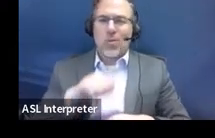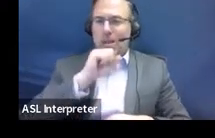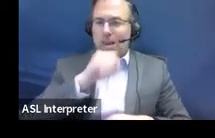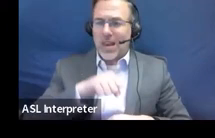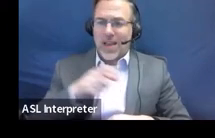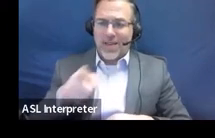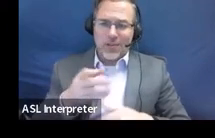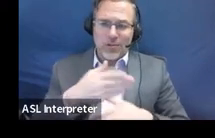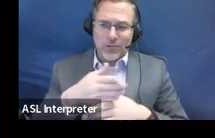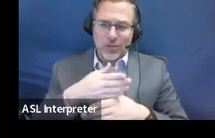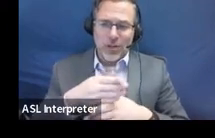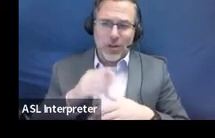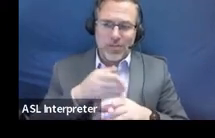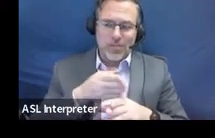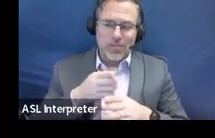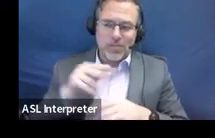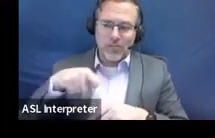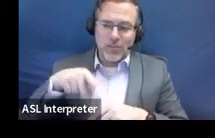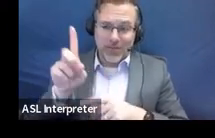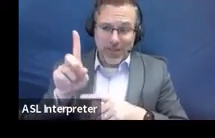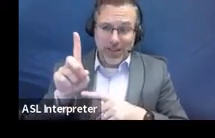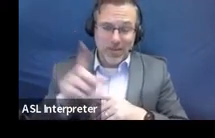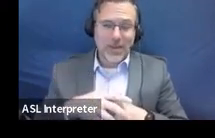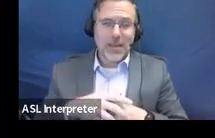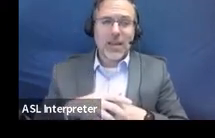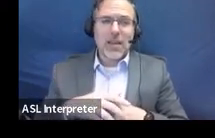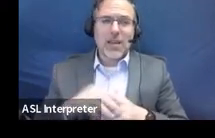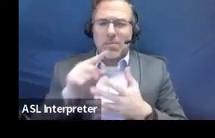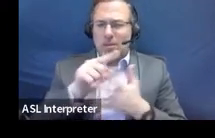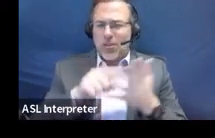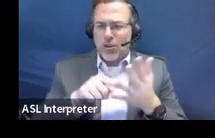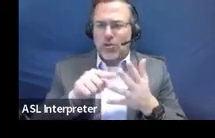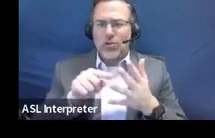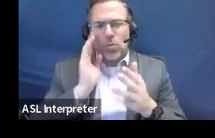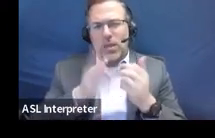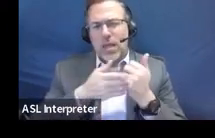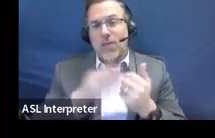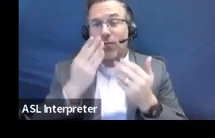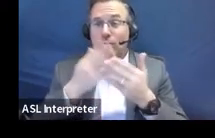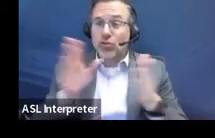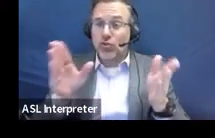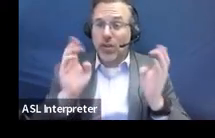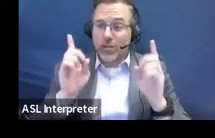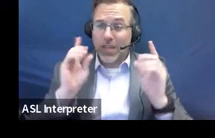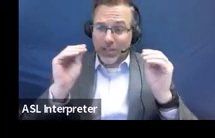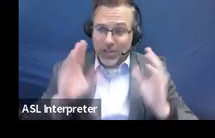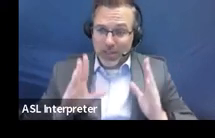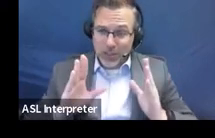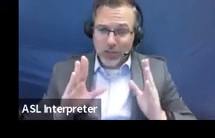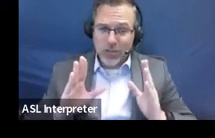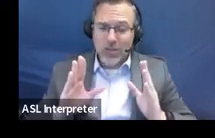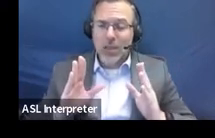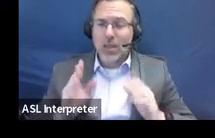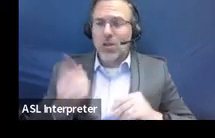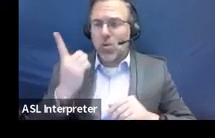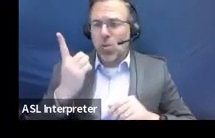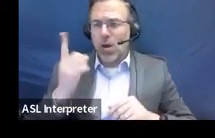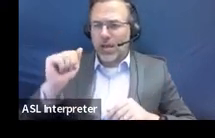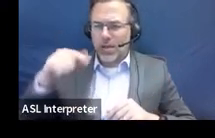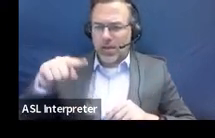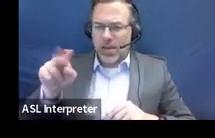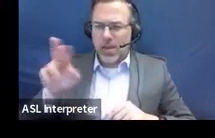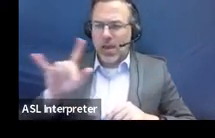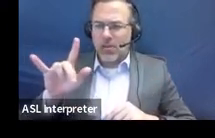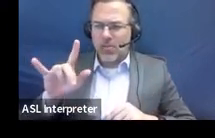our professional development regardless, but these ones could be useful for gen ed teachers. We're doing one in April around